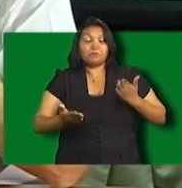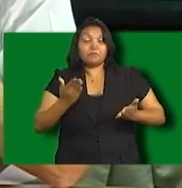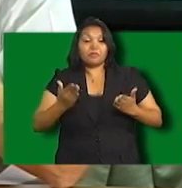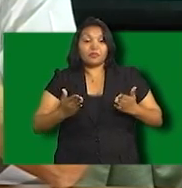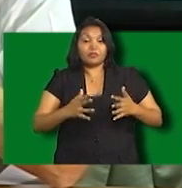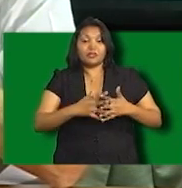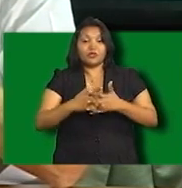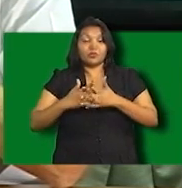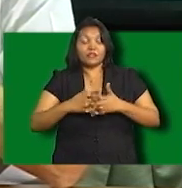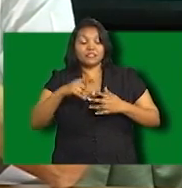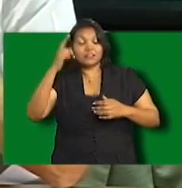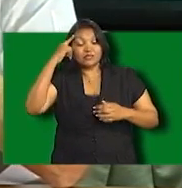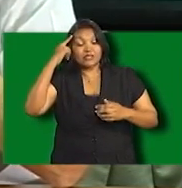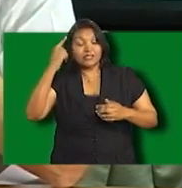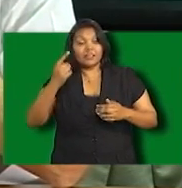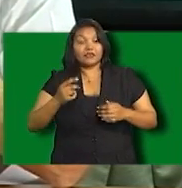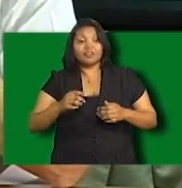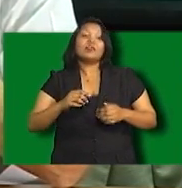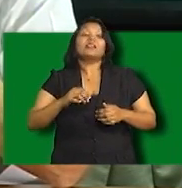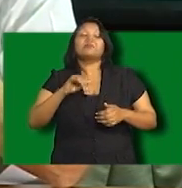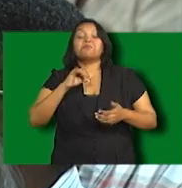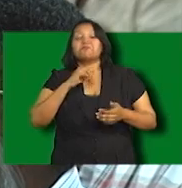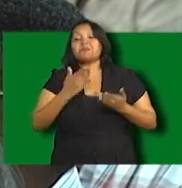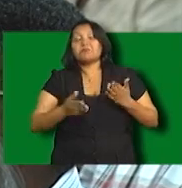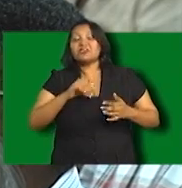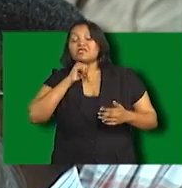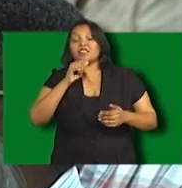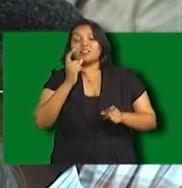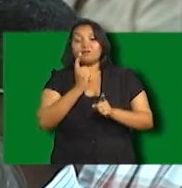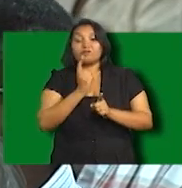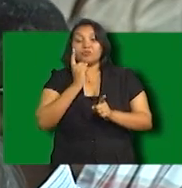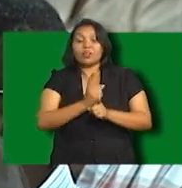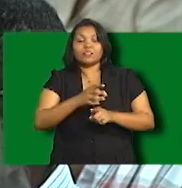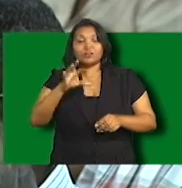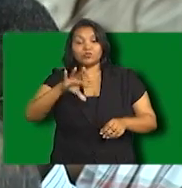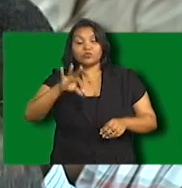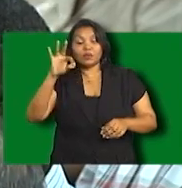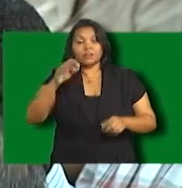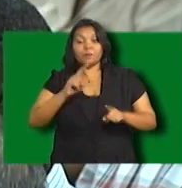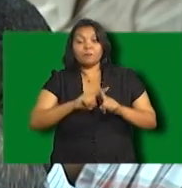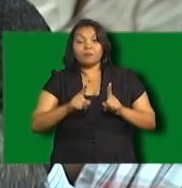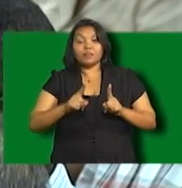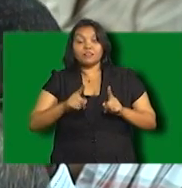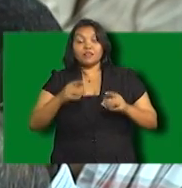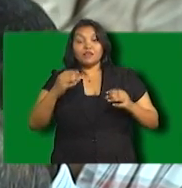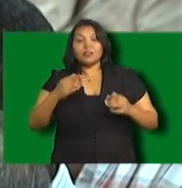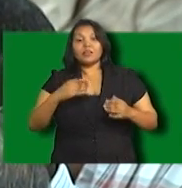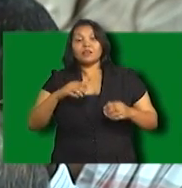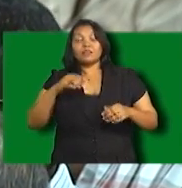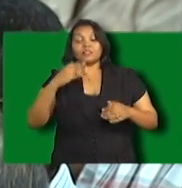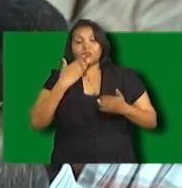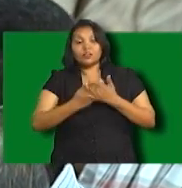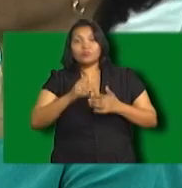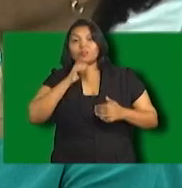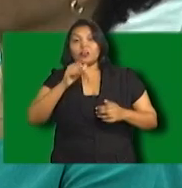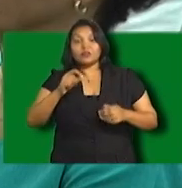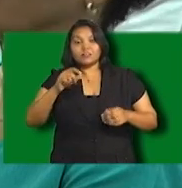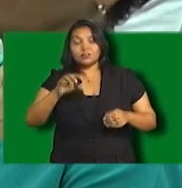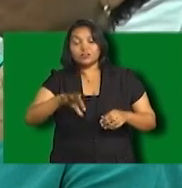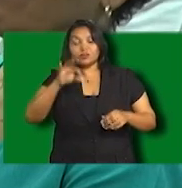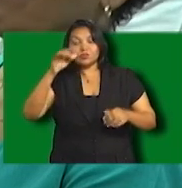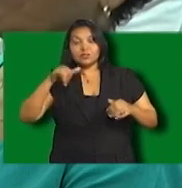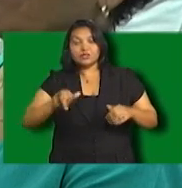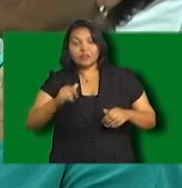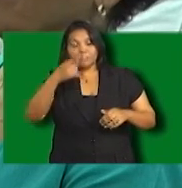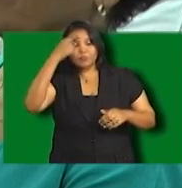do understand that in the States they are considering that that may have been a mistake. But I think it's right that you have not made a decision because the decision is not clear